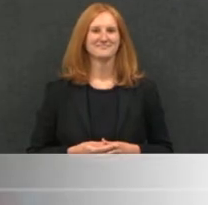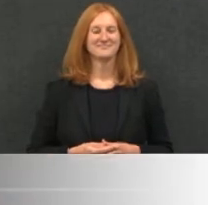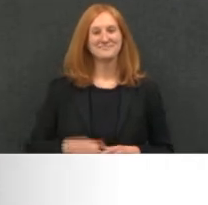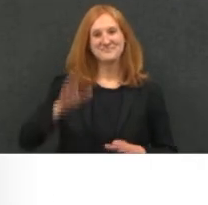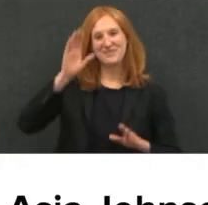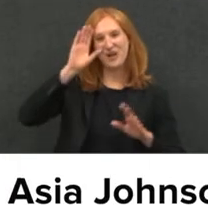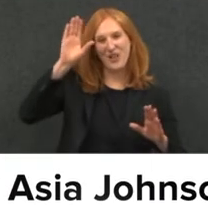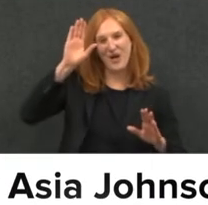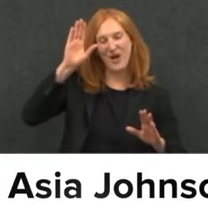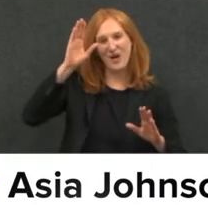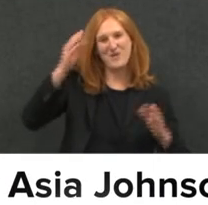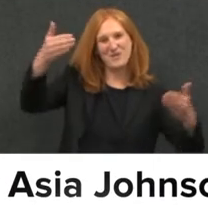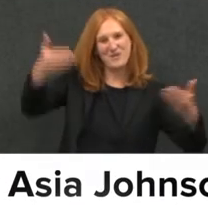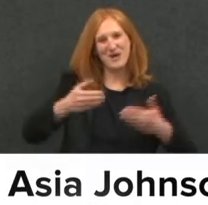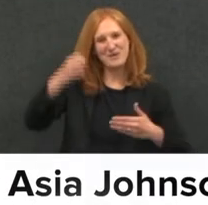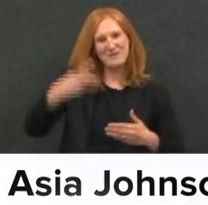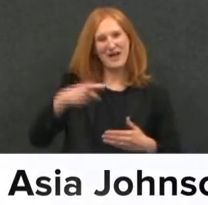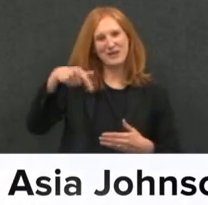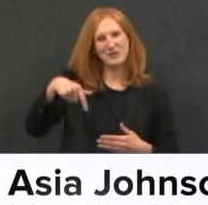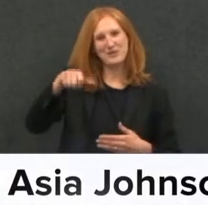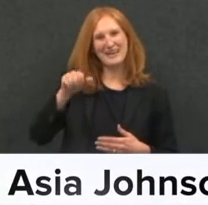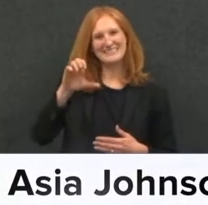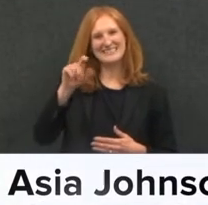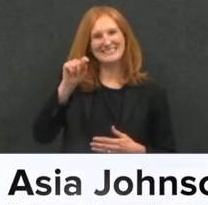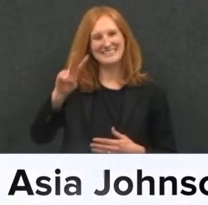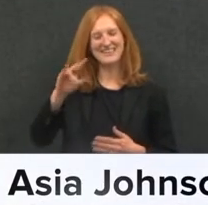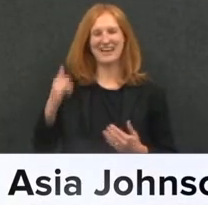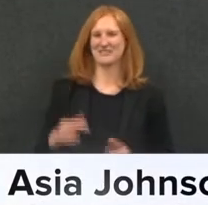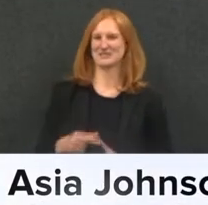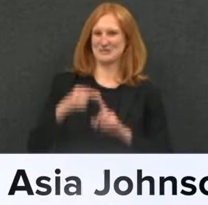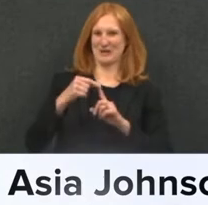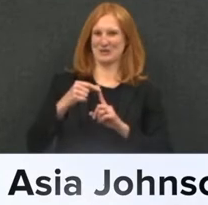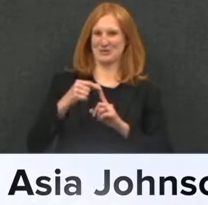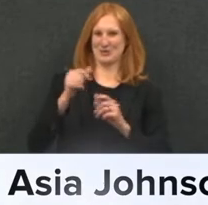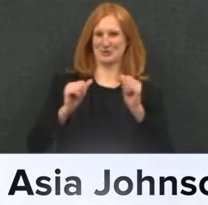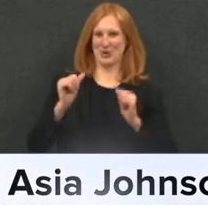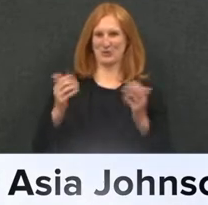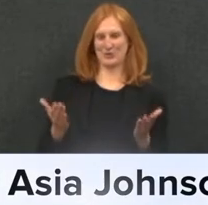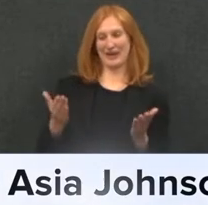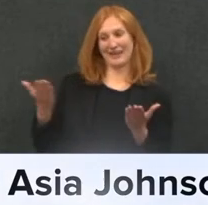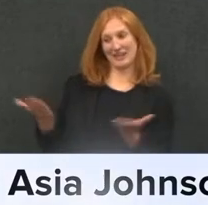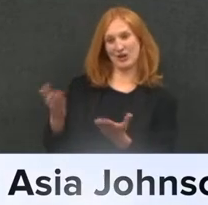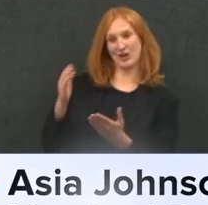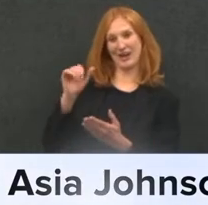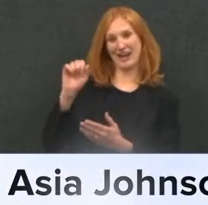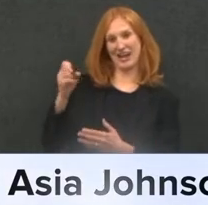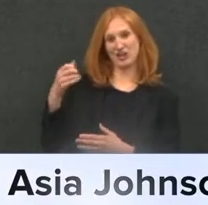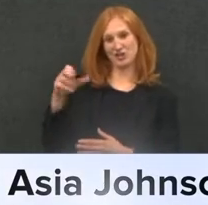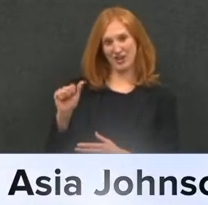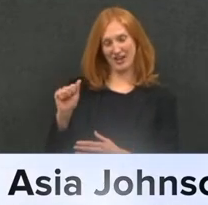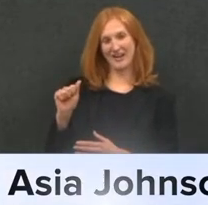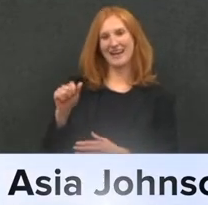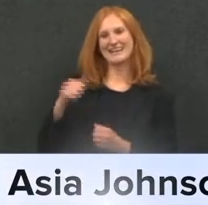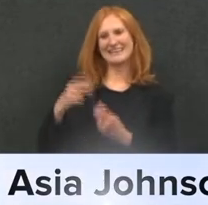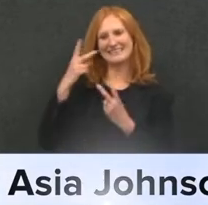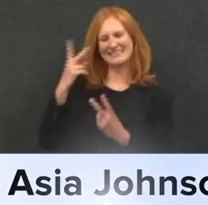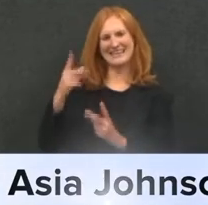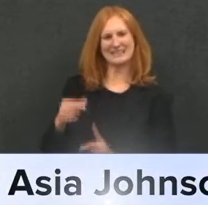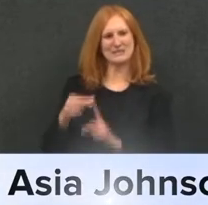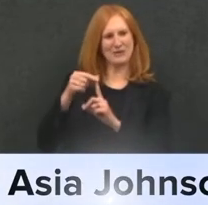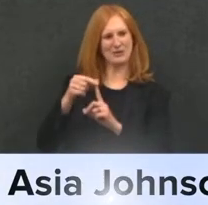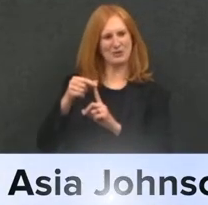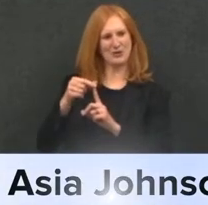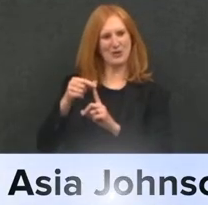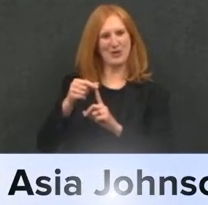Hey, everyone. Welcome back to QAC TV. We have a very special show today. I am joined by Asia, and you can see we have a very special guest